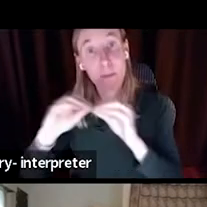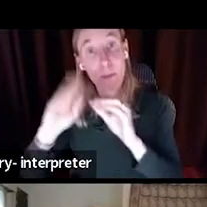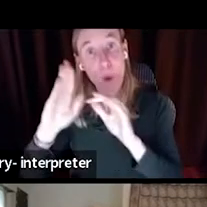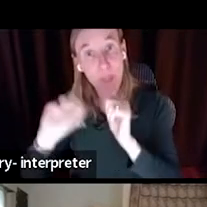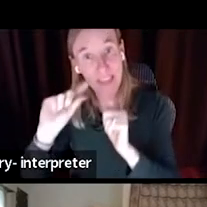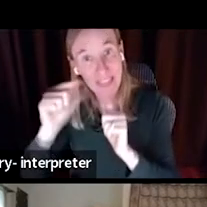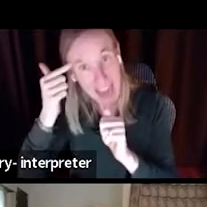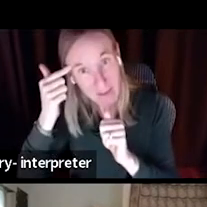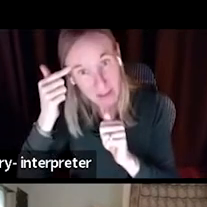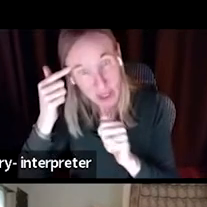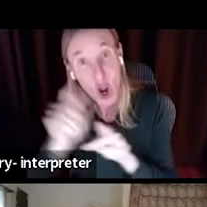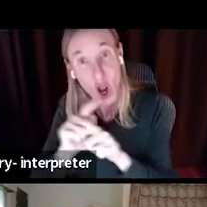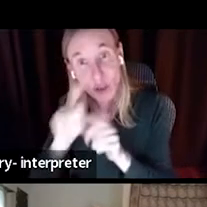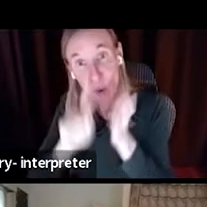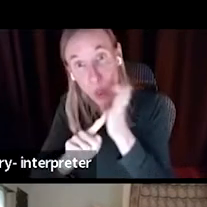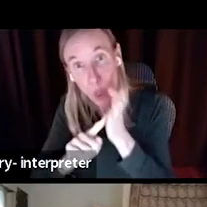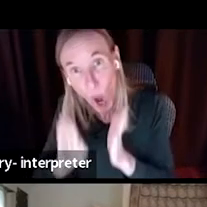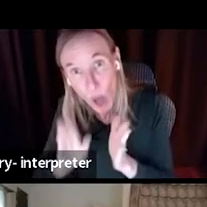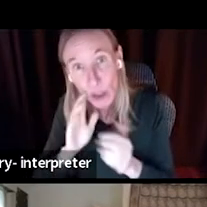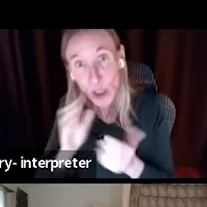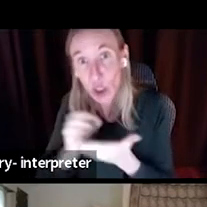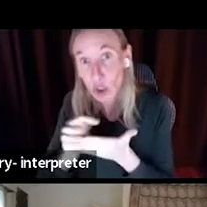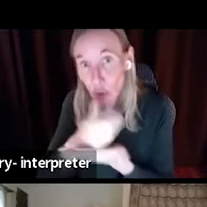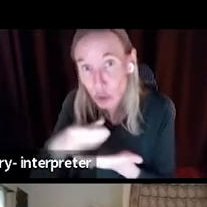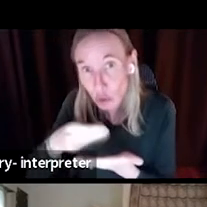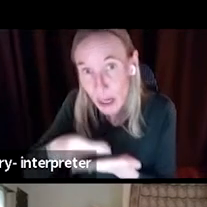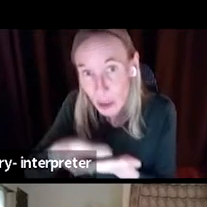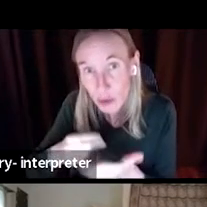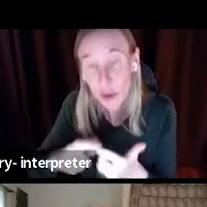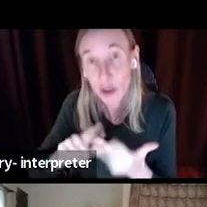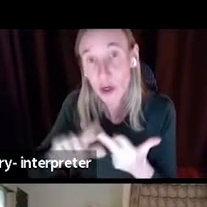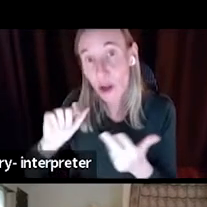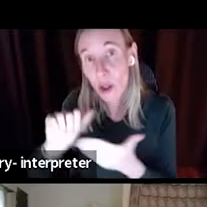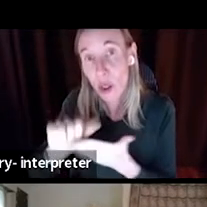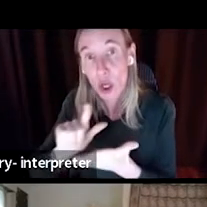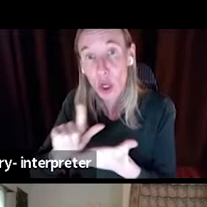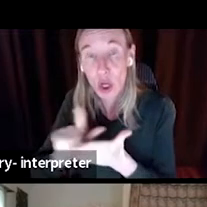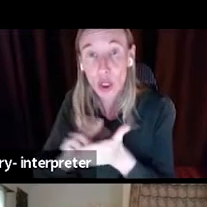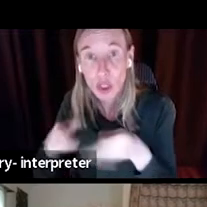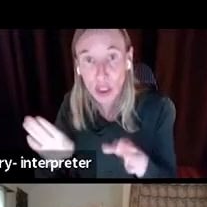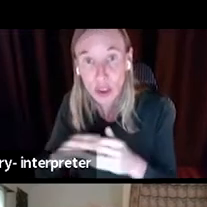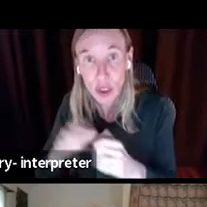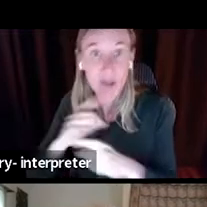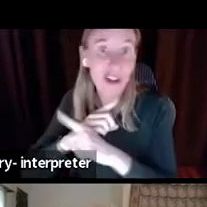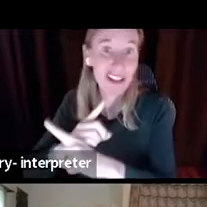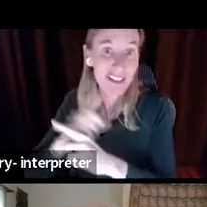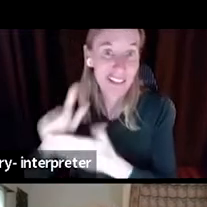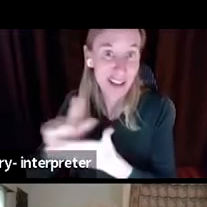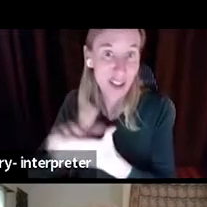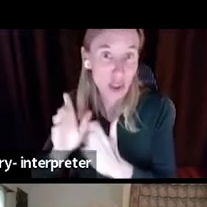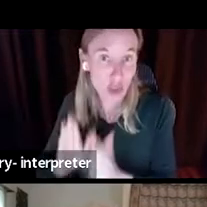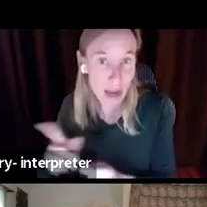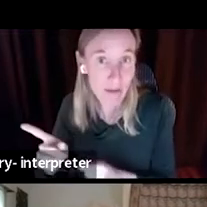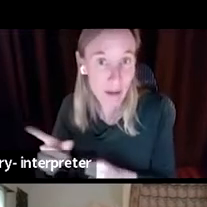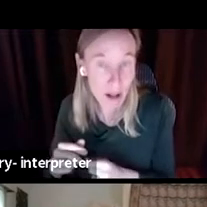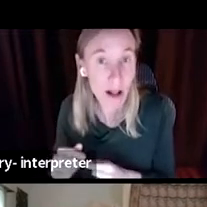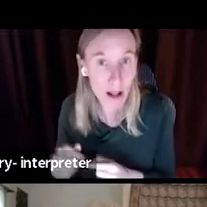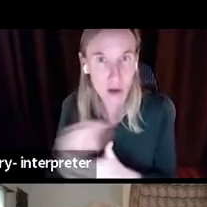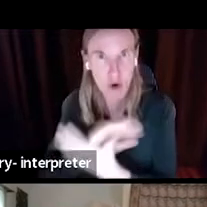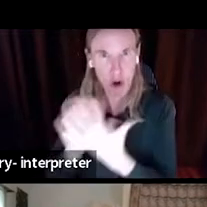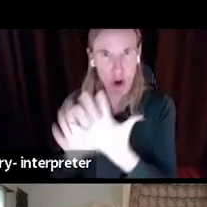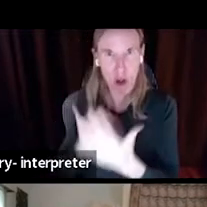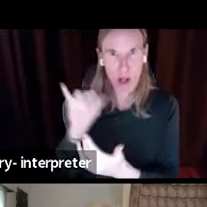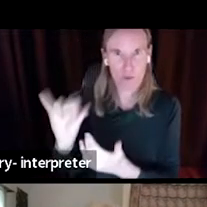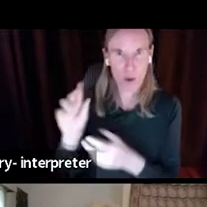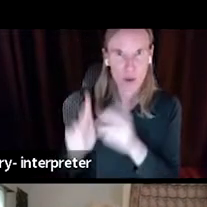includes the auditor, the treasurer, the attorney general, defender general and others. So as we think